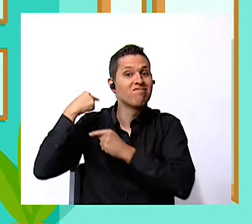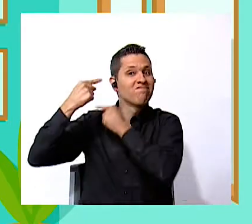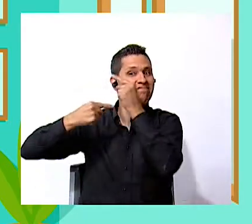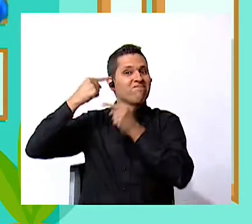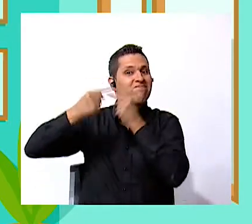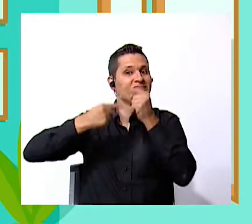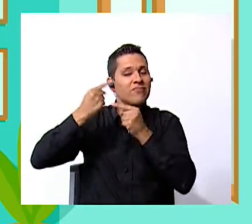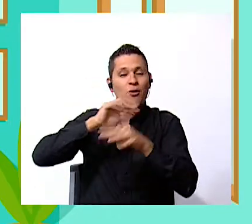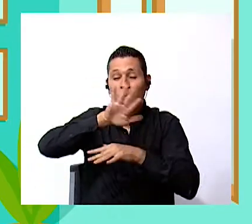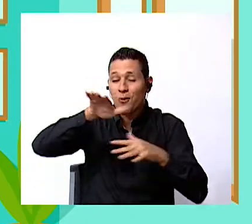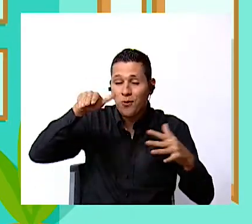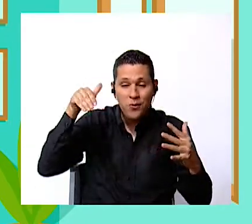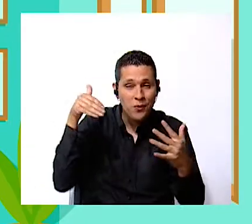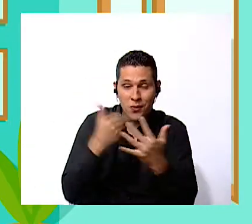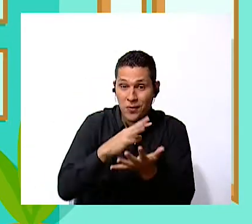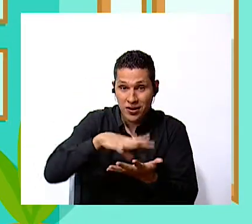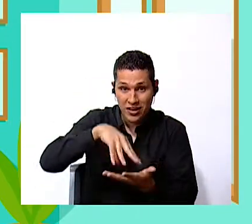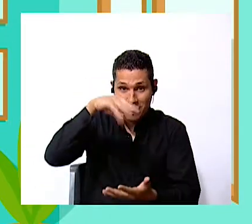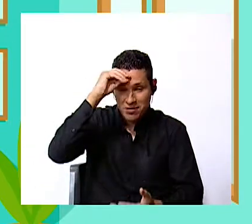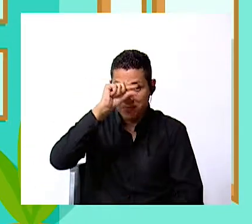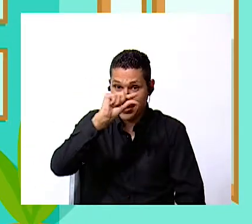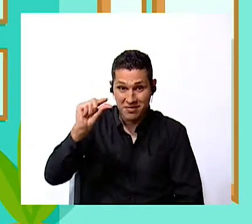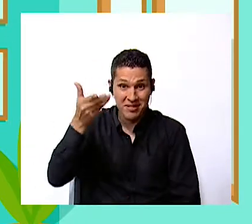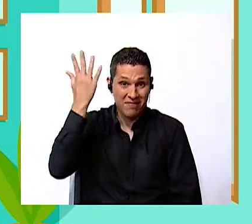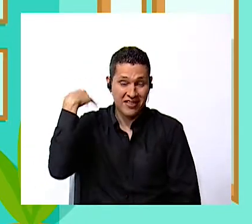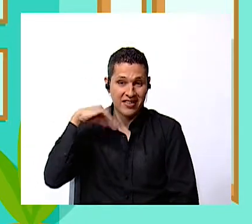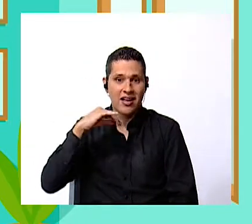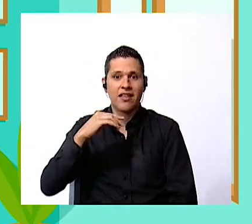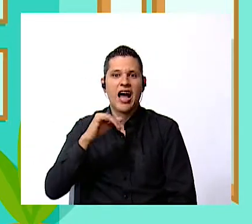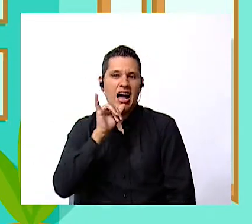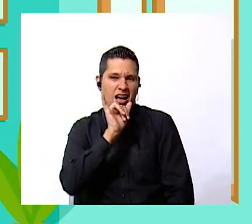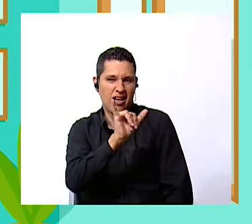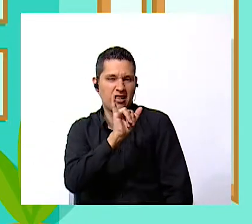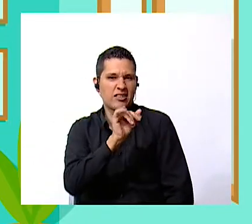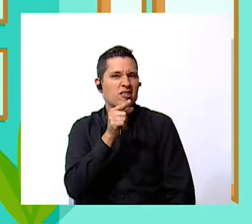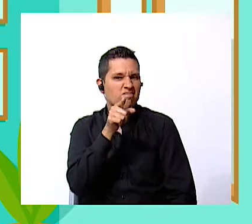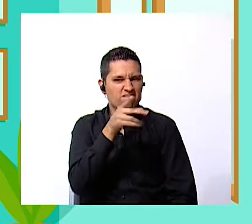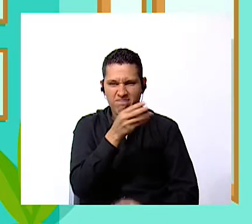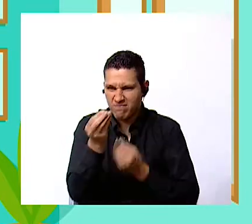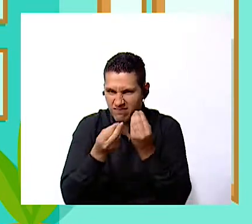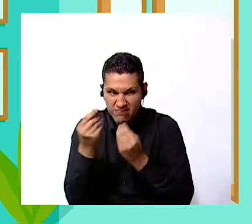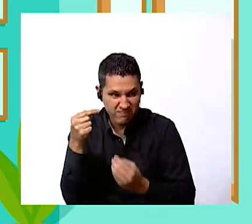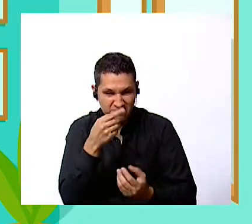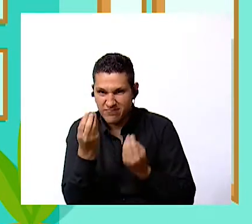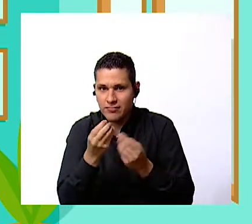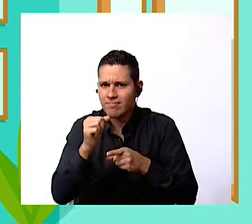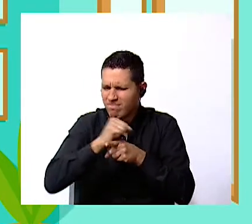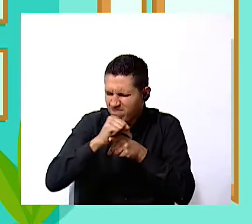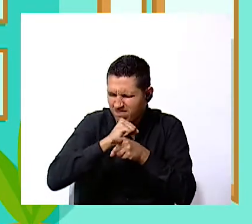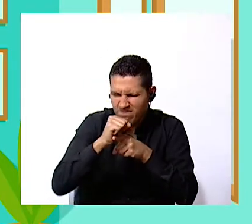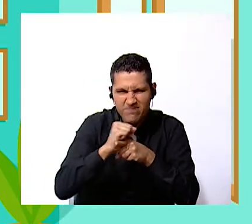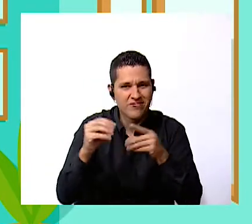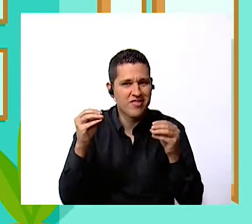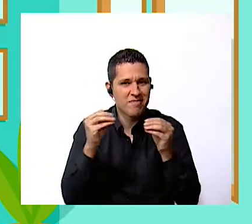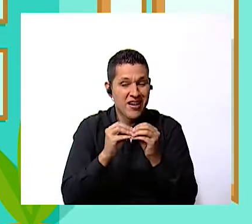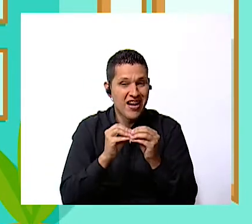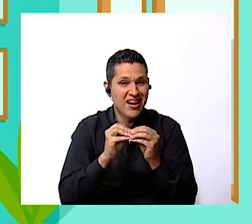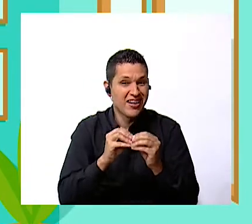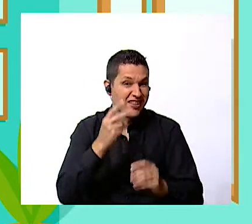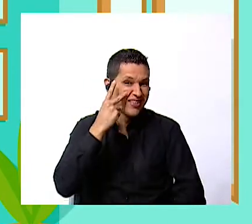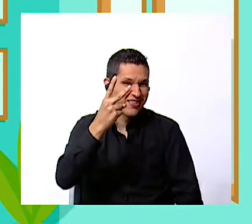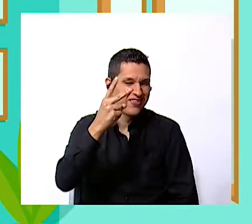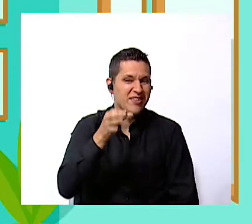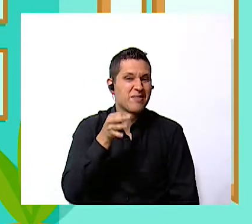what we learned last week this way you are going to practice more see you next week